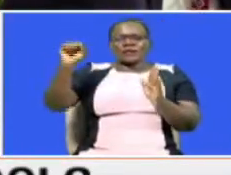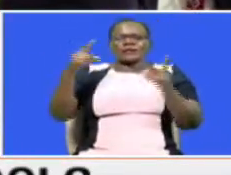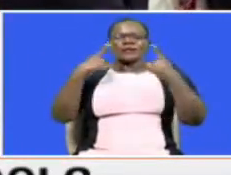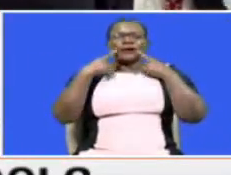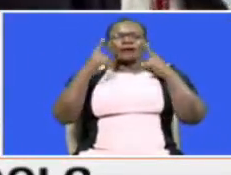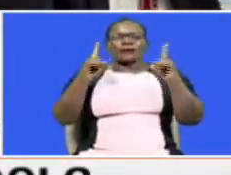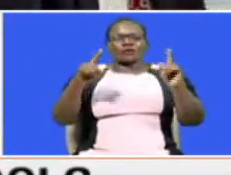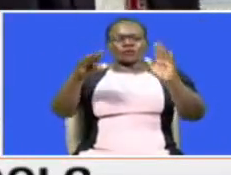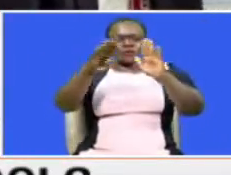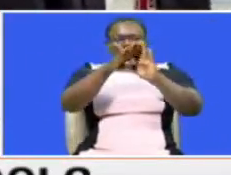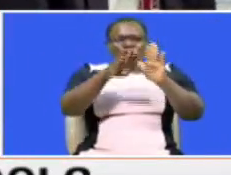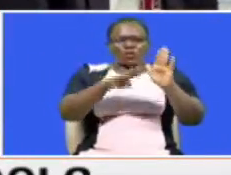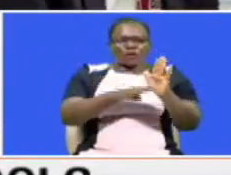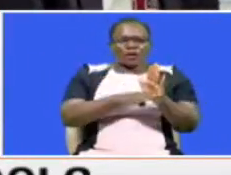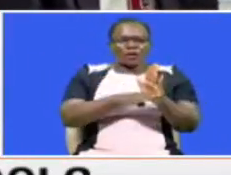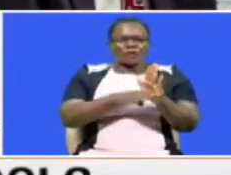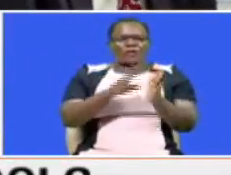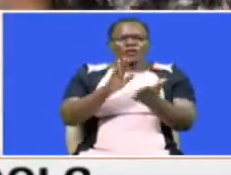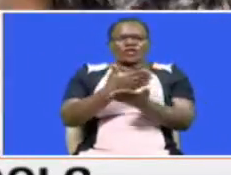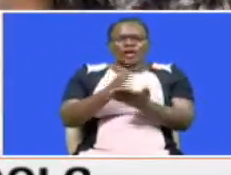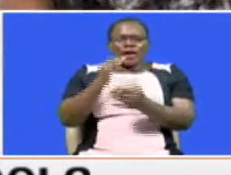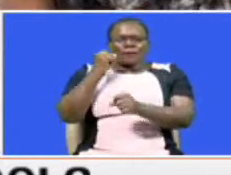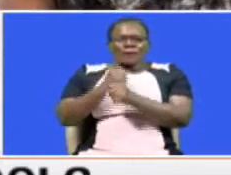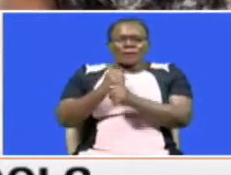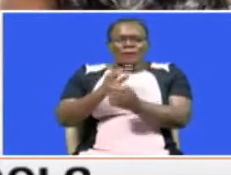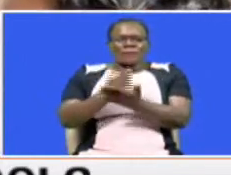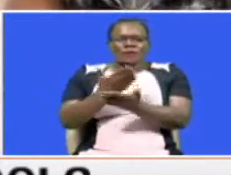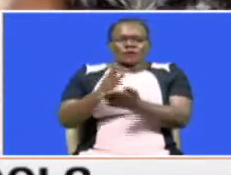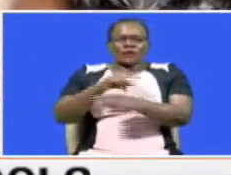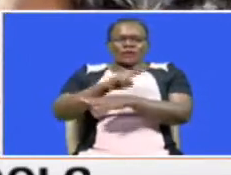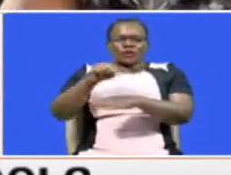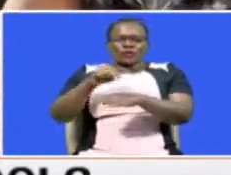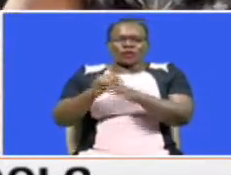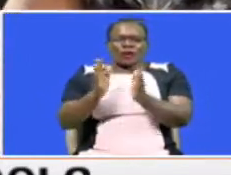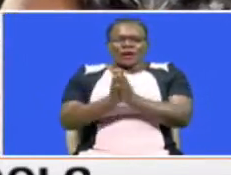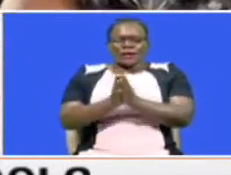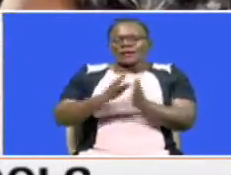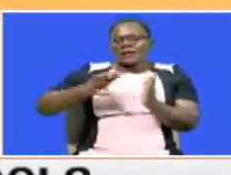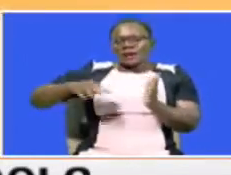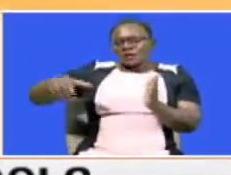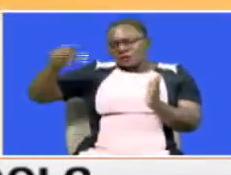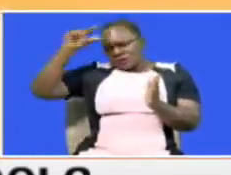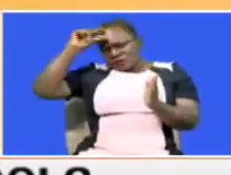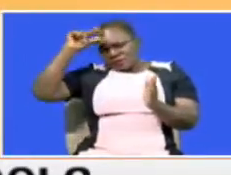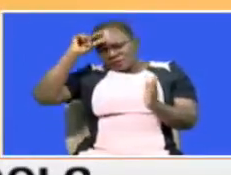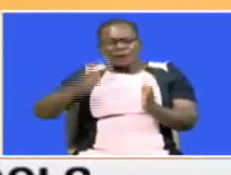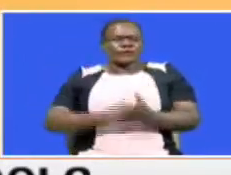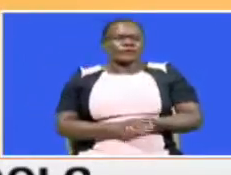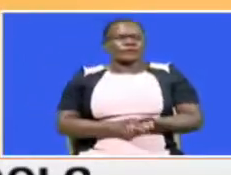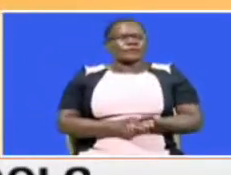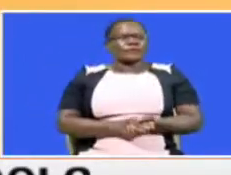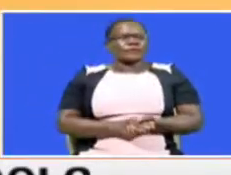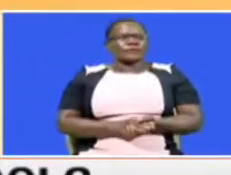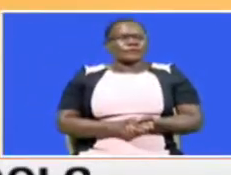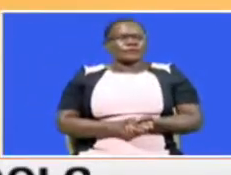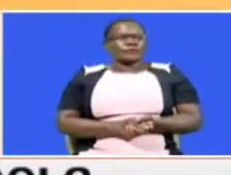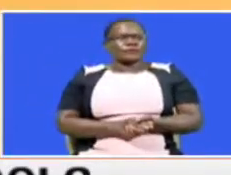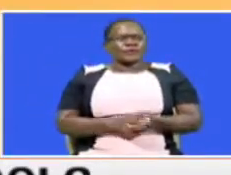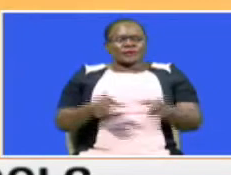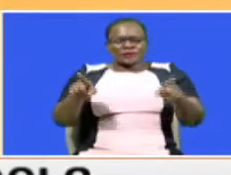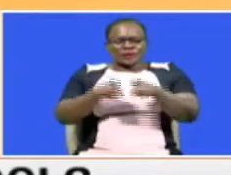that the program will be a shared function between the national and county governments. The ministry, the national